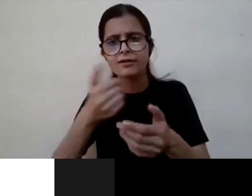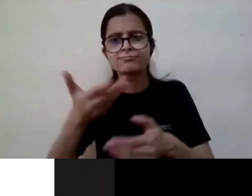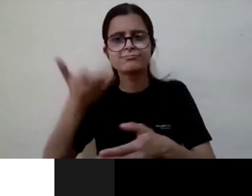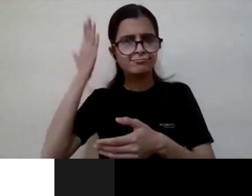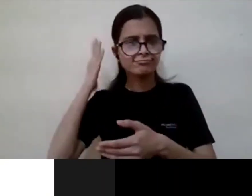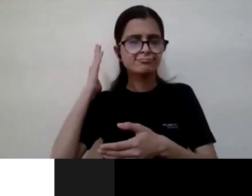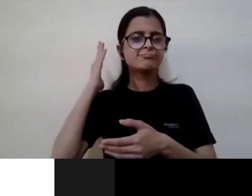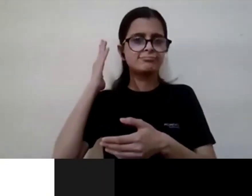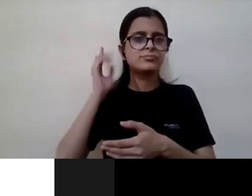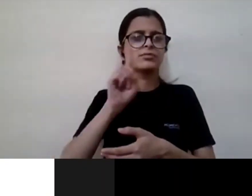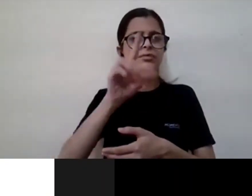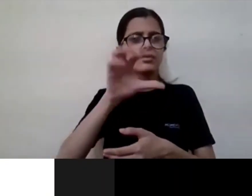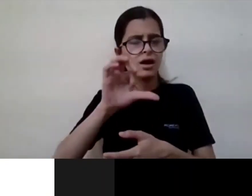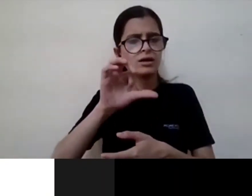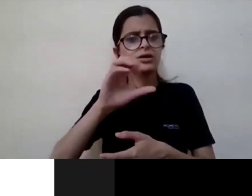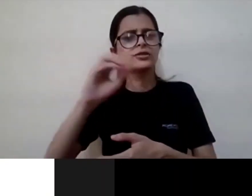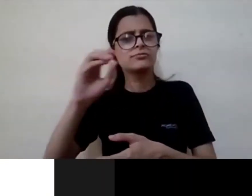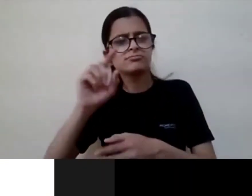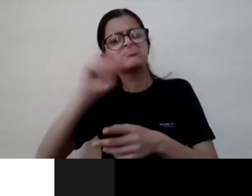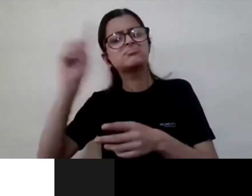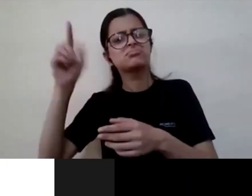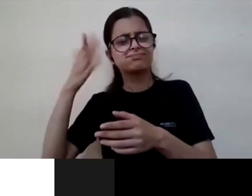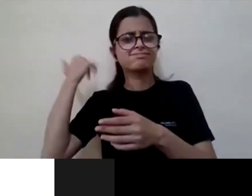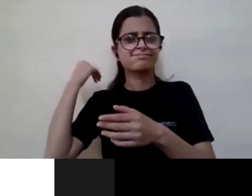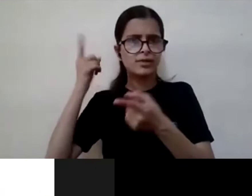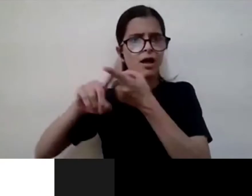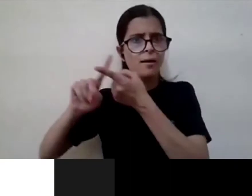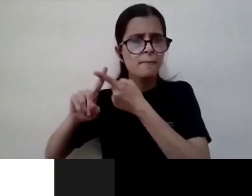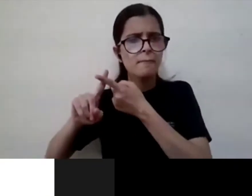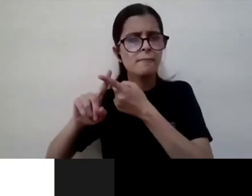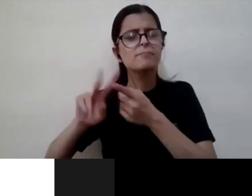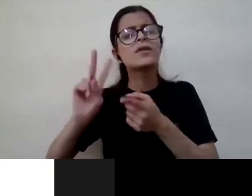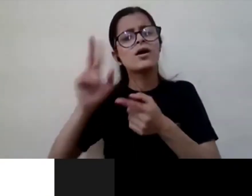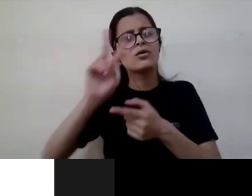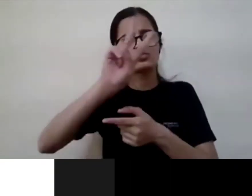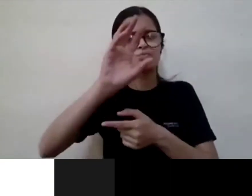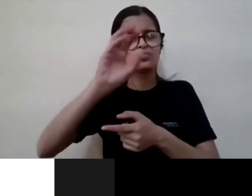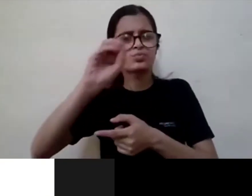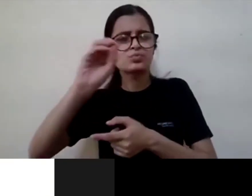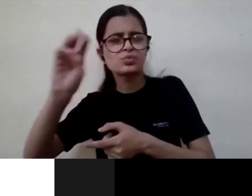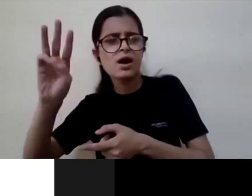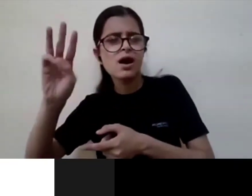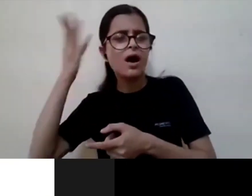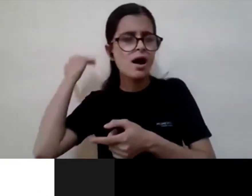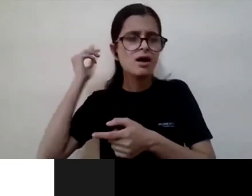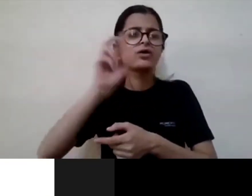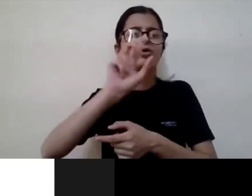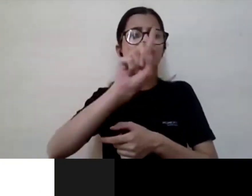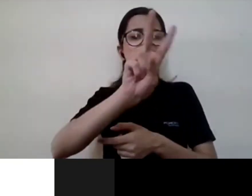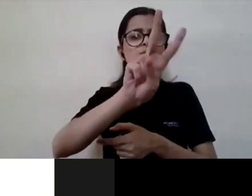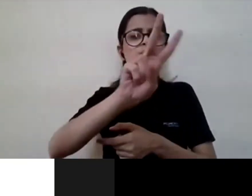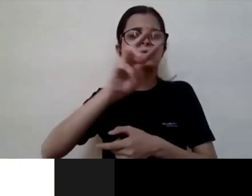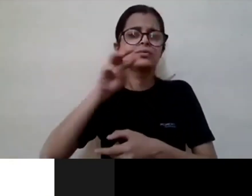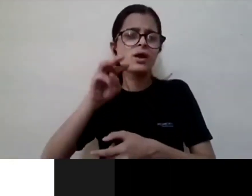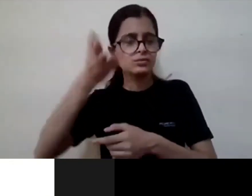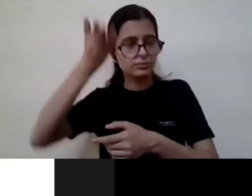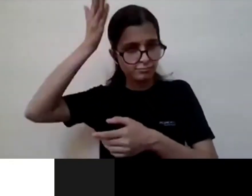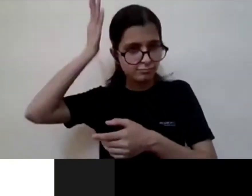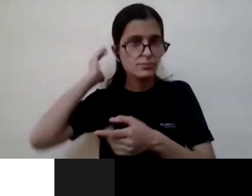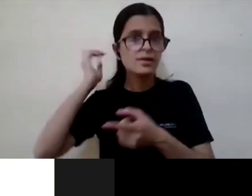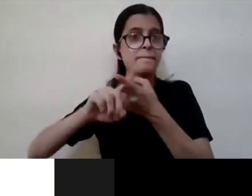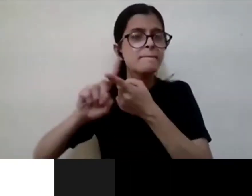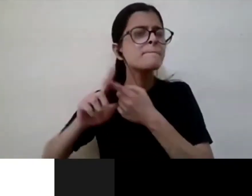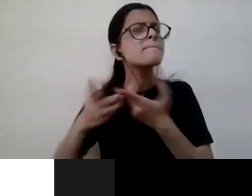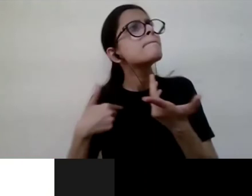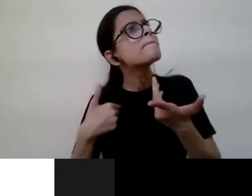20th century that is um 21st century so uh we are we have started to